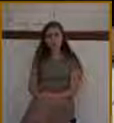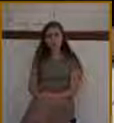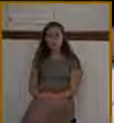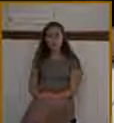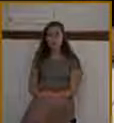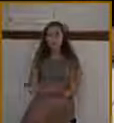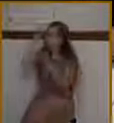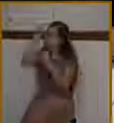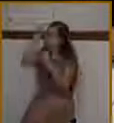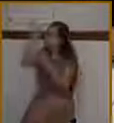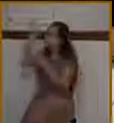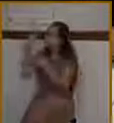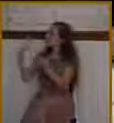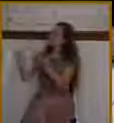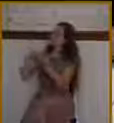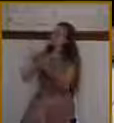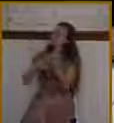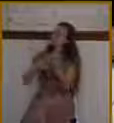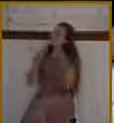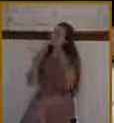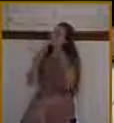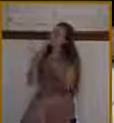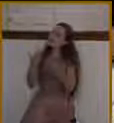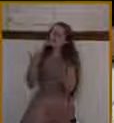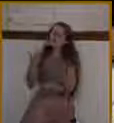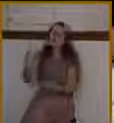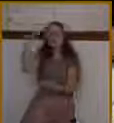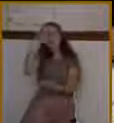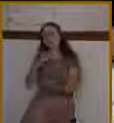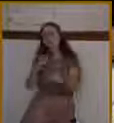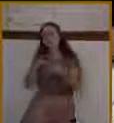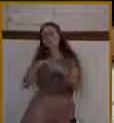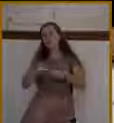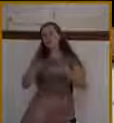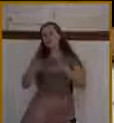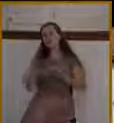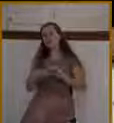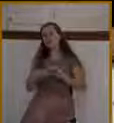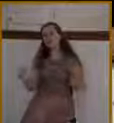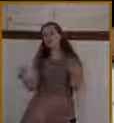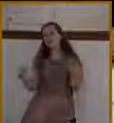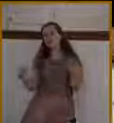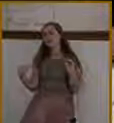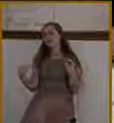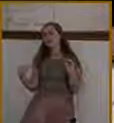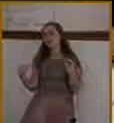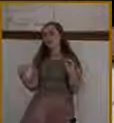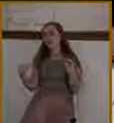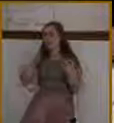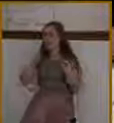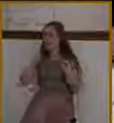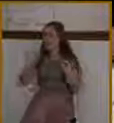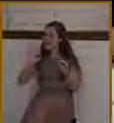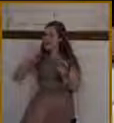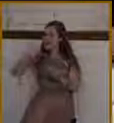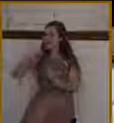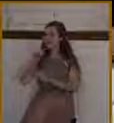Father, again, thank you for this beautiful narrative, this momentous day in the history of redemption.